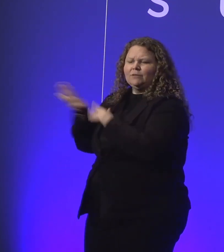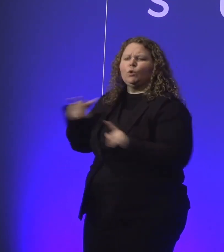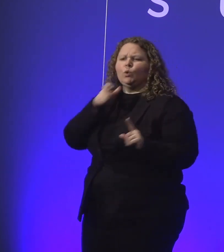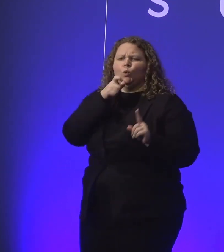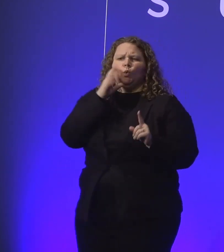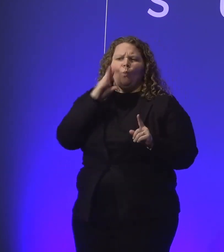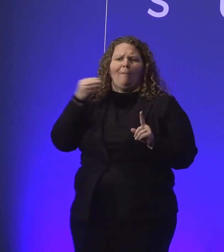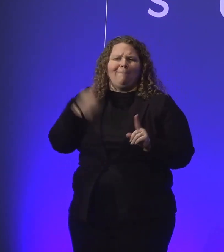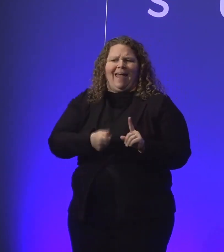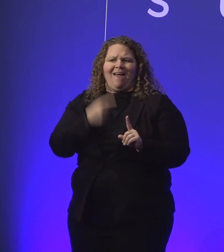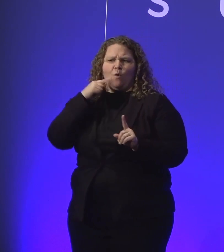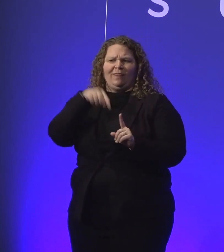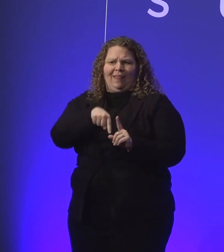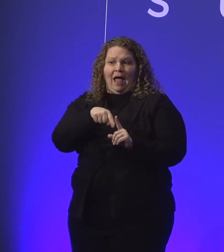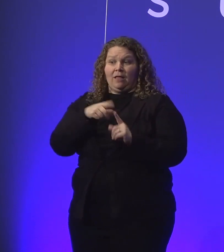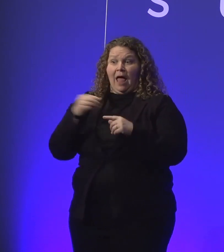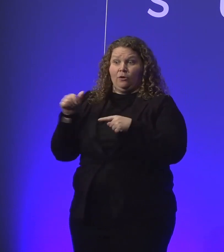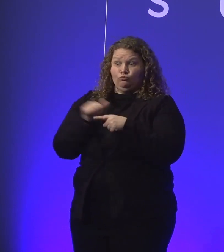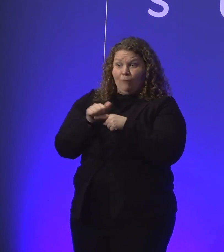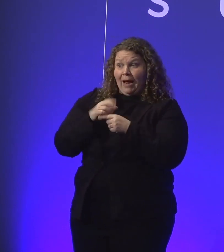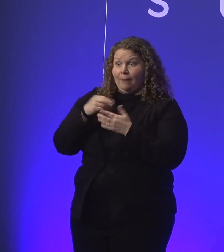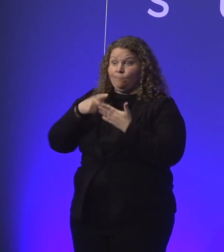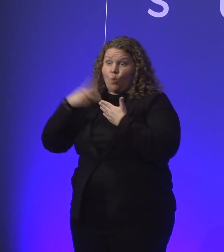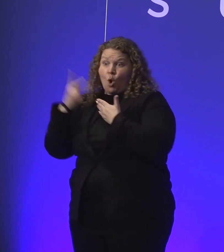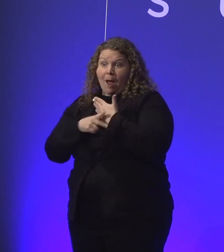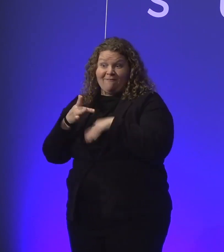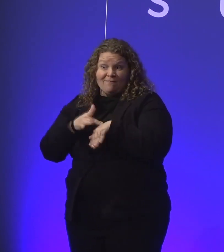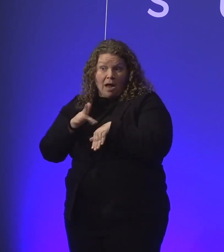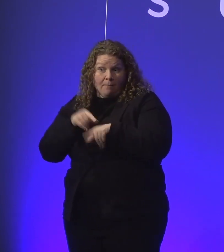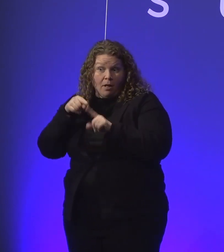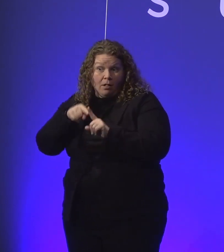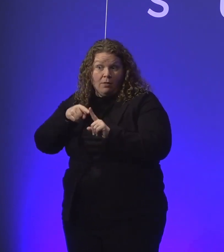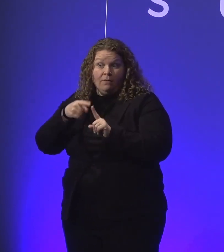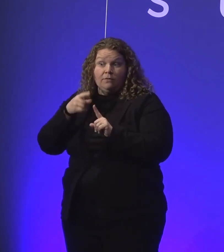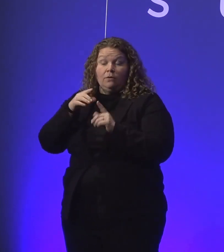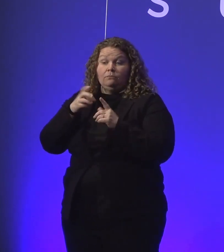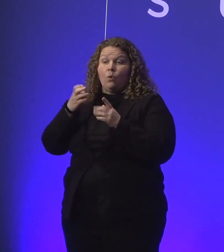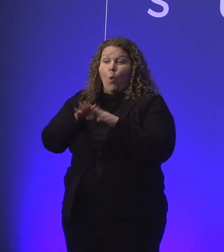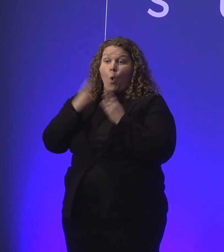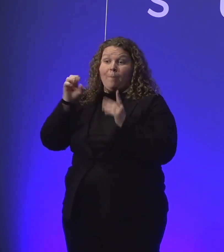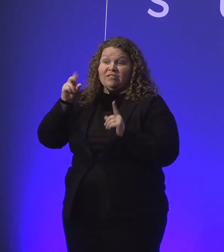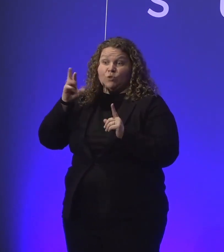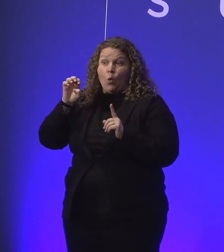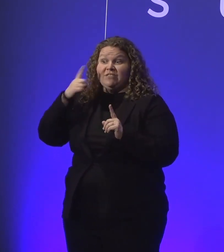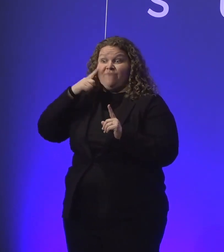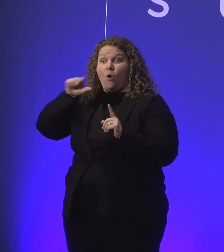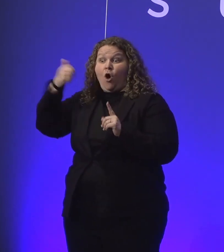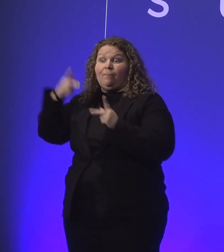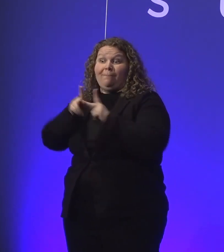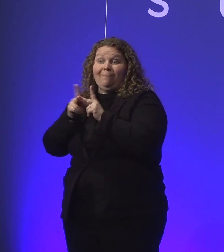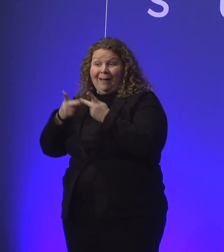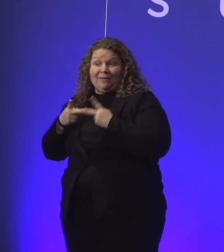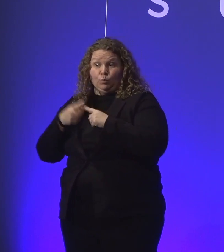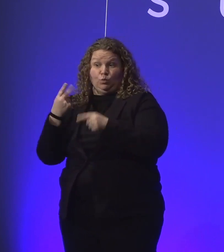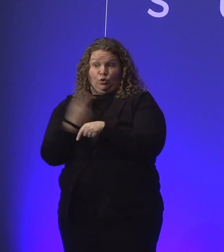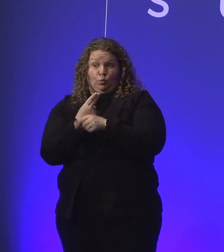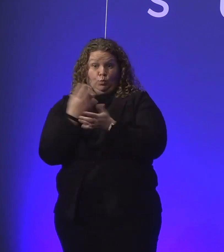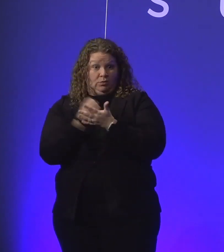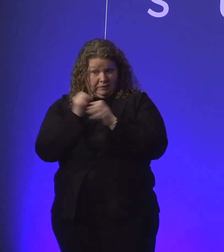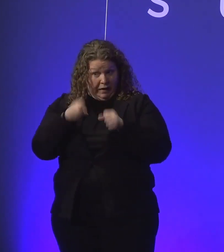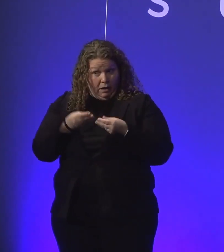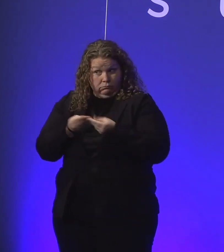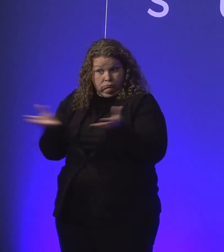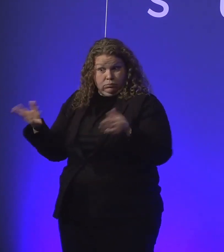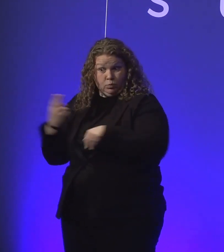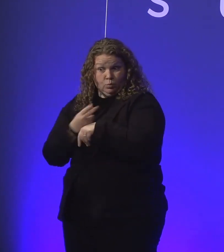training and the programs available kind of open source for other places to adapt? Yeah, absolutely. So we put our training out on MS Learn,